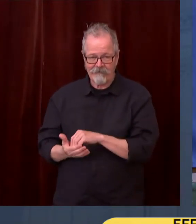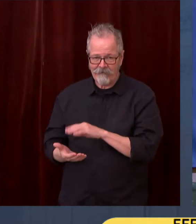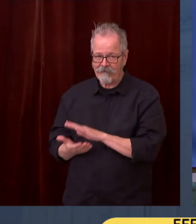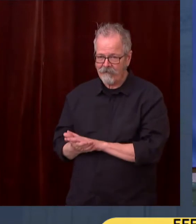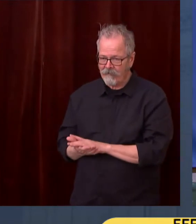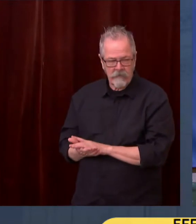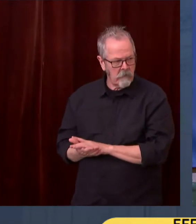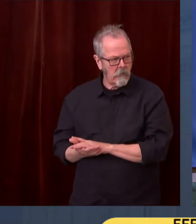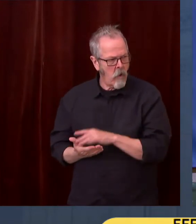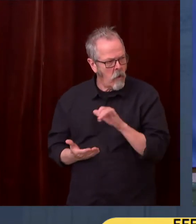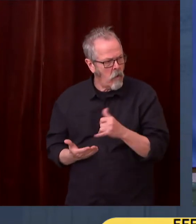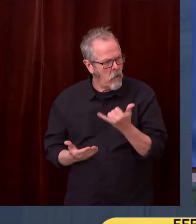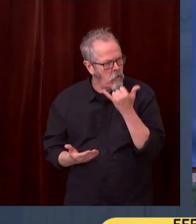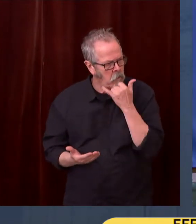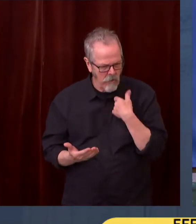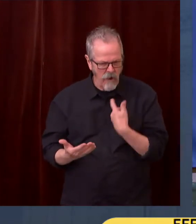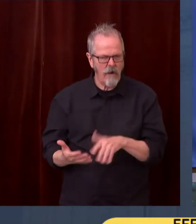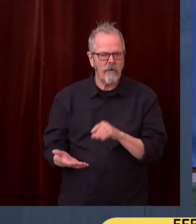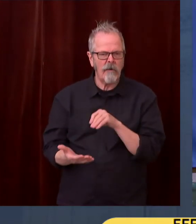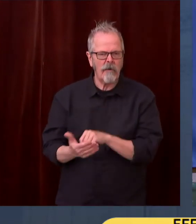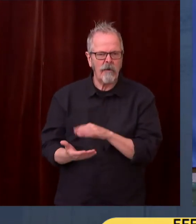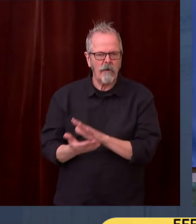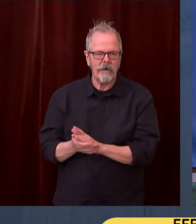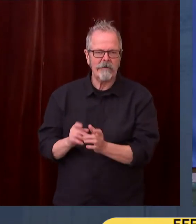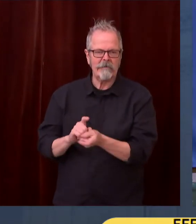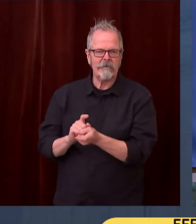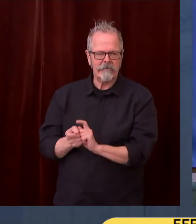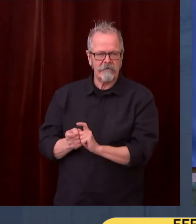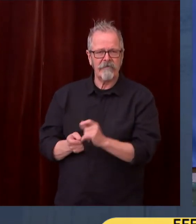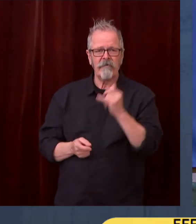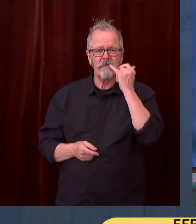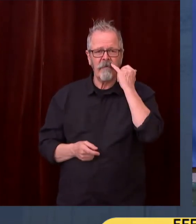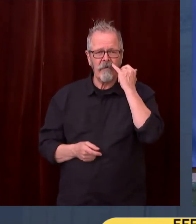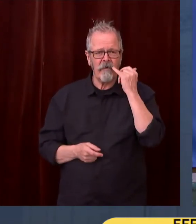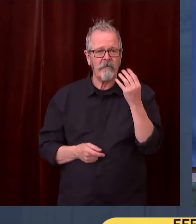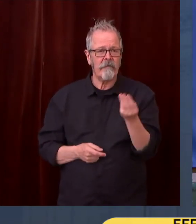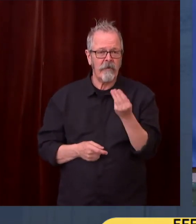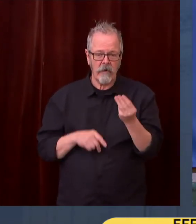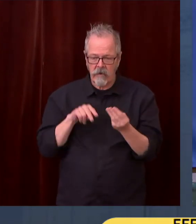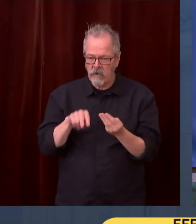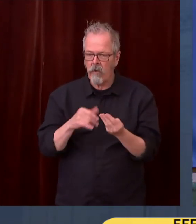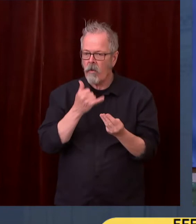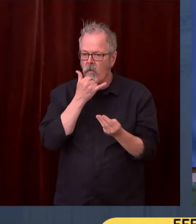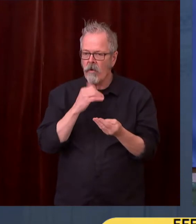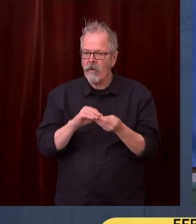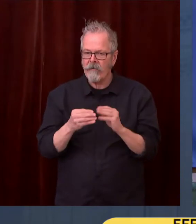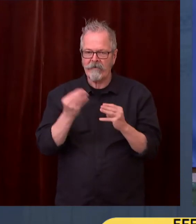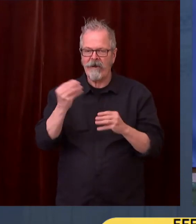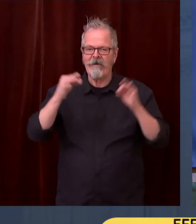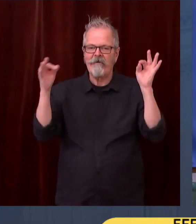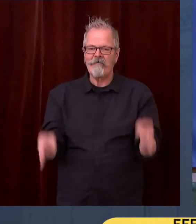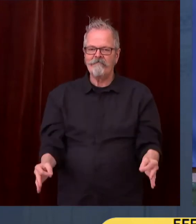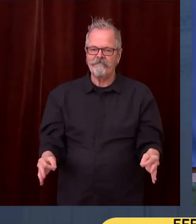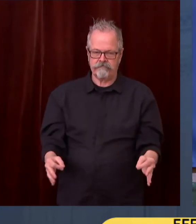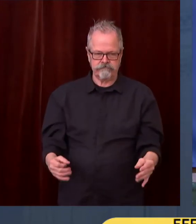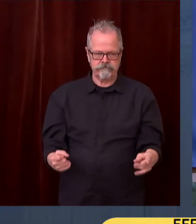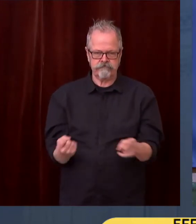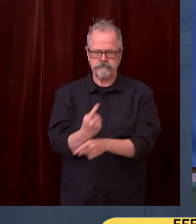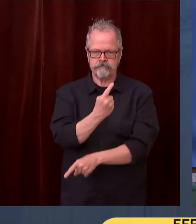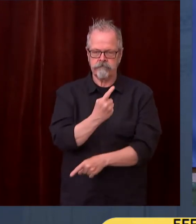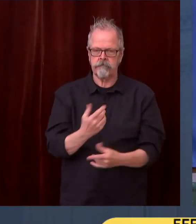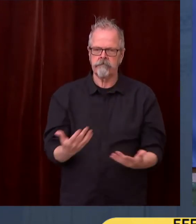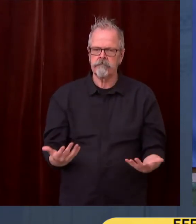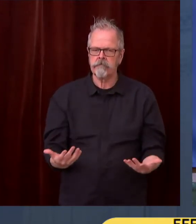local numbers might impact that decision on Monday. Well, the numbers will be the most recent complete